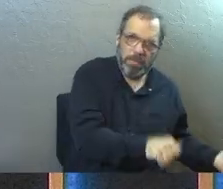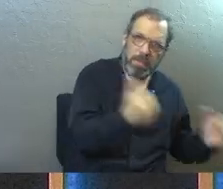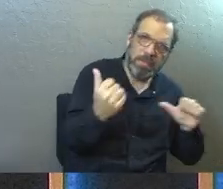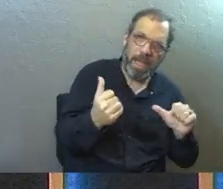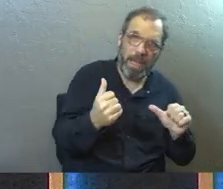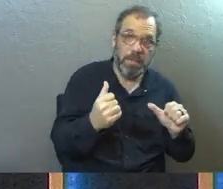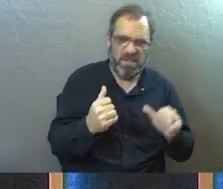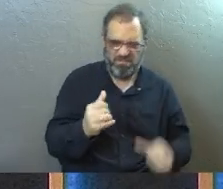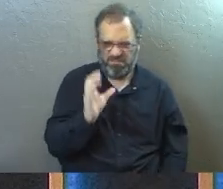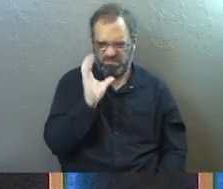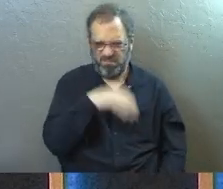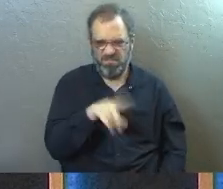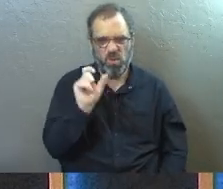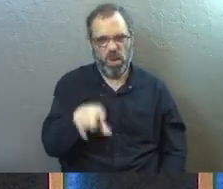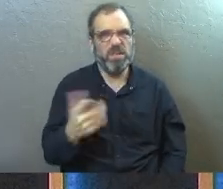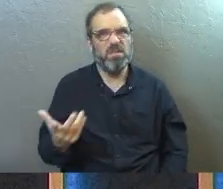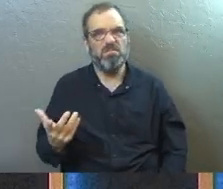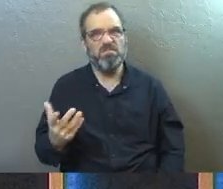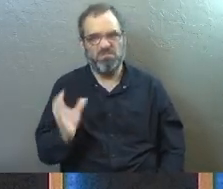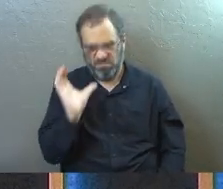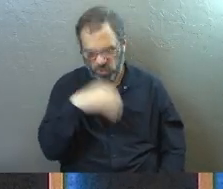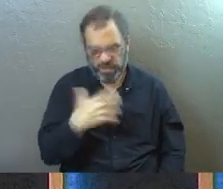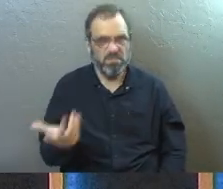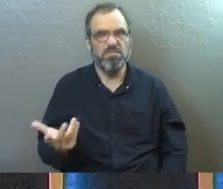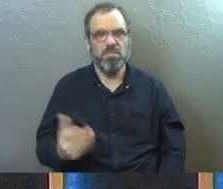And it's an odd way to say it, isn't it?